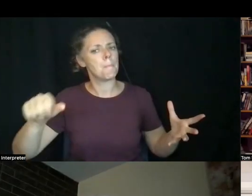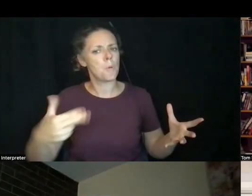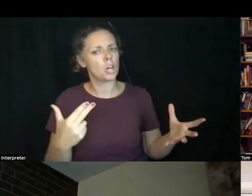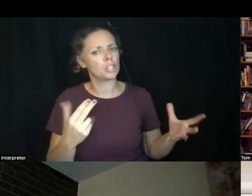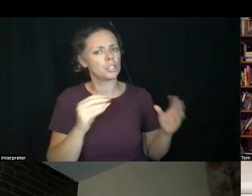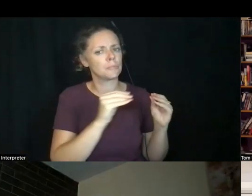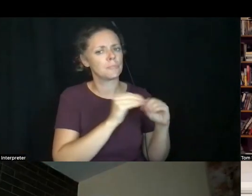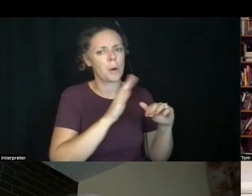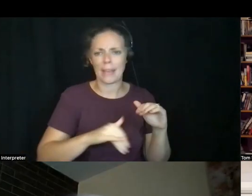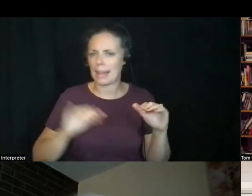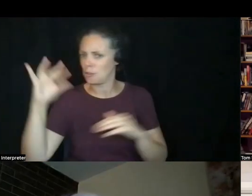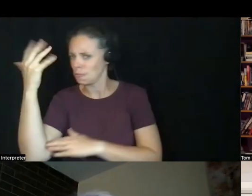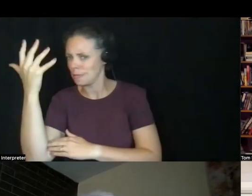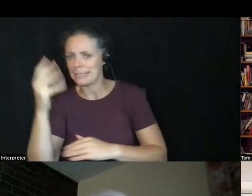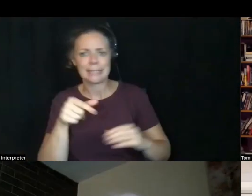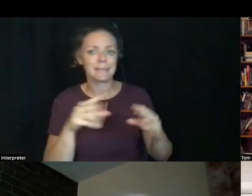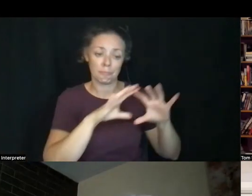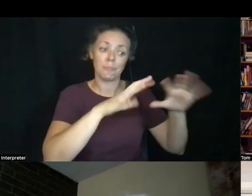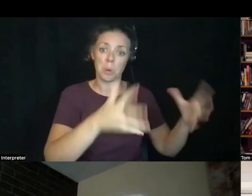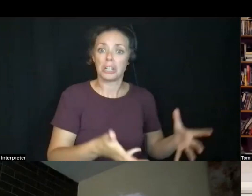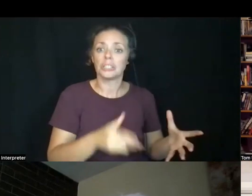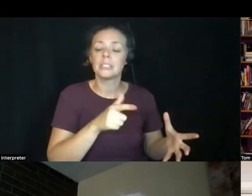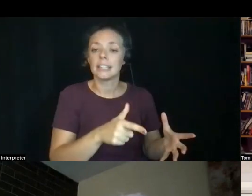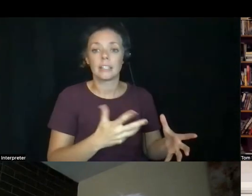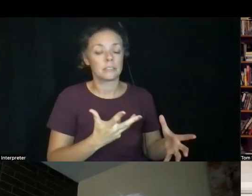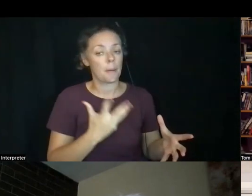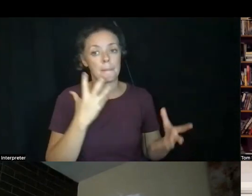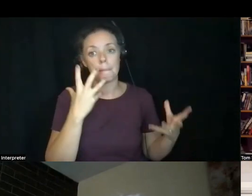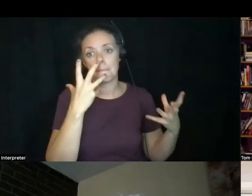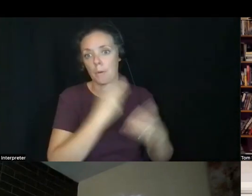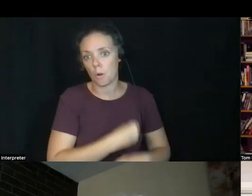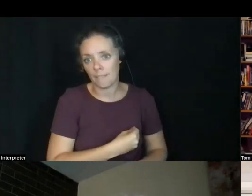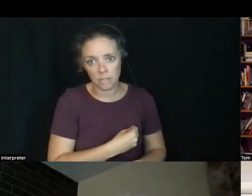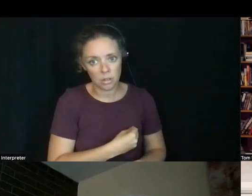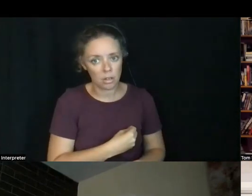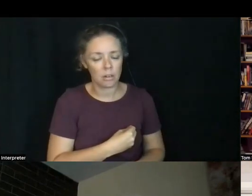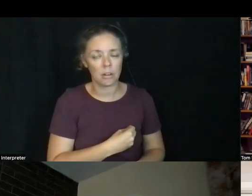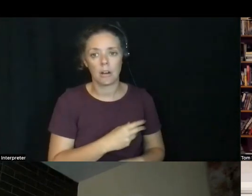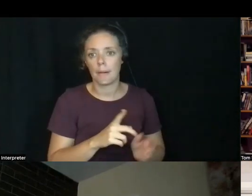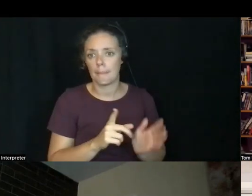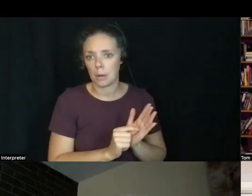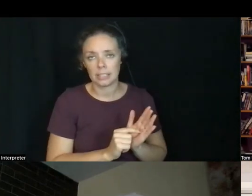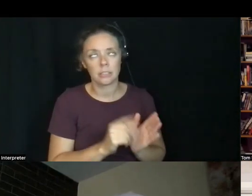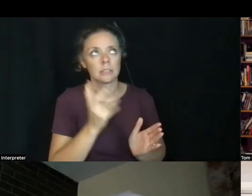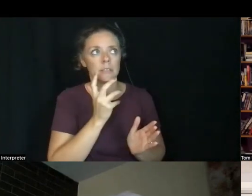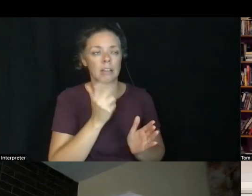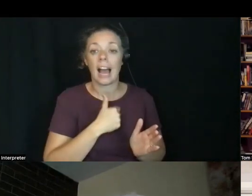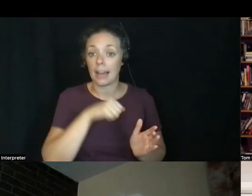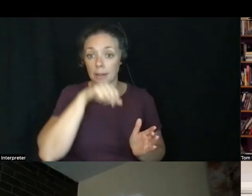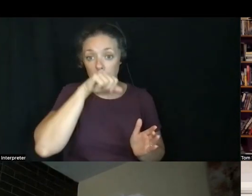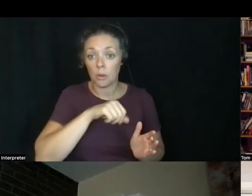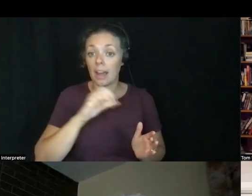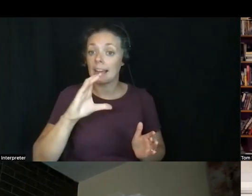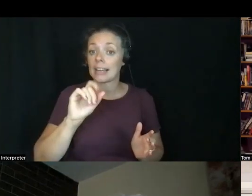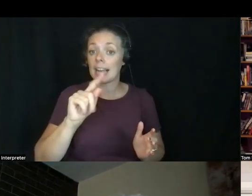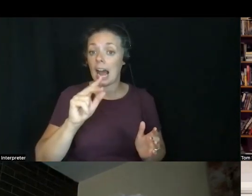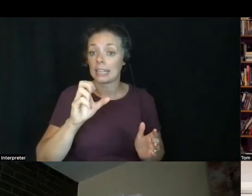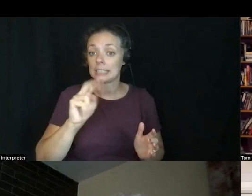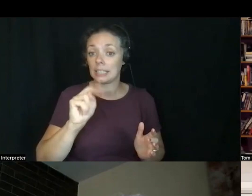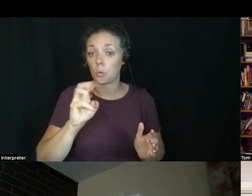maple leaves that just make exquisite prints. I enjoy the cottonwoods out there. So every,